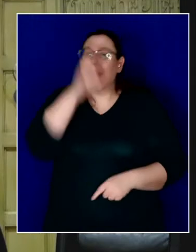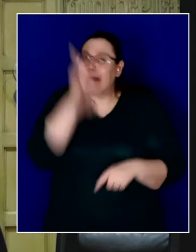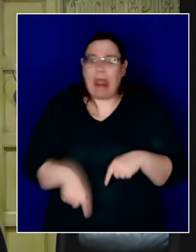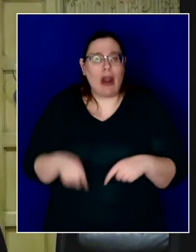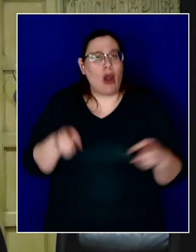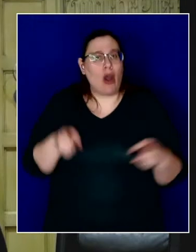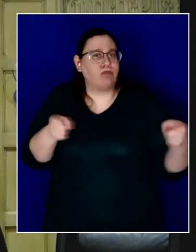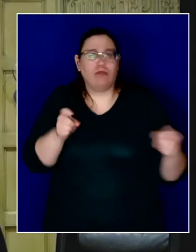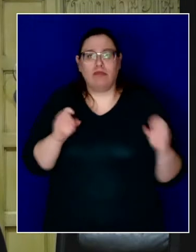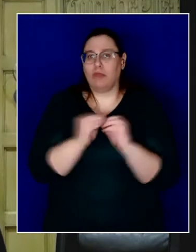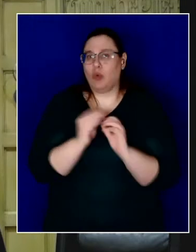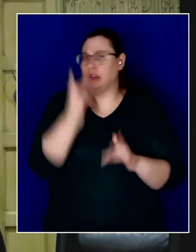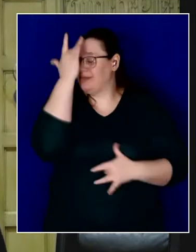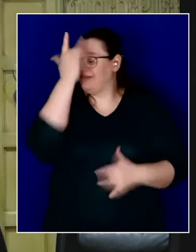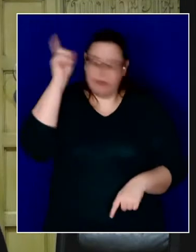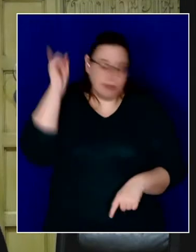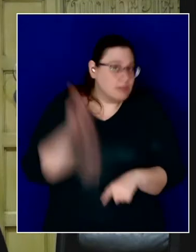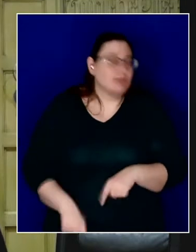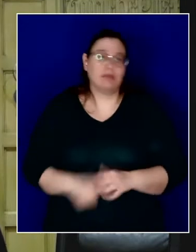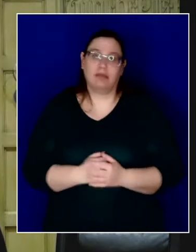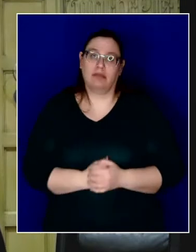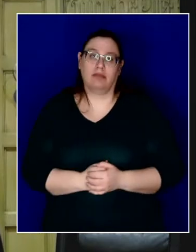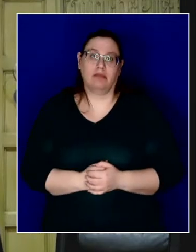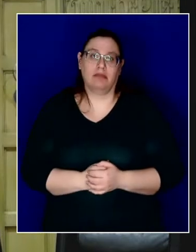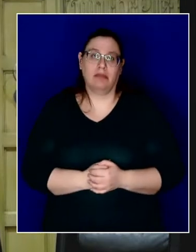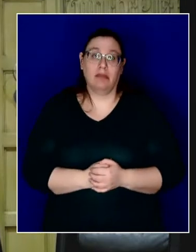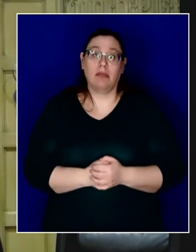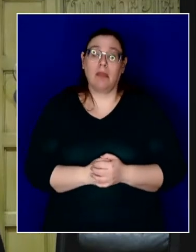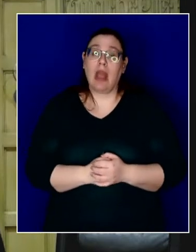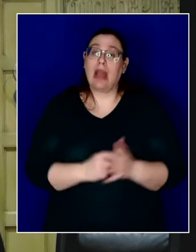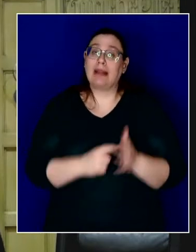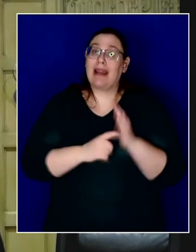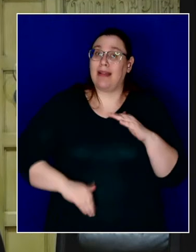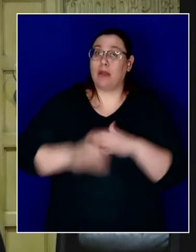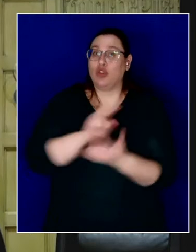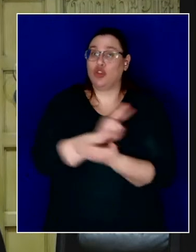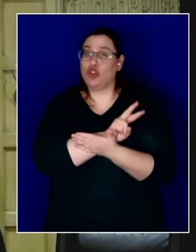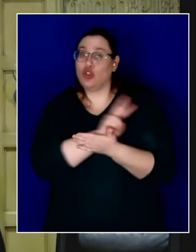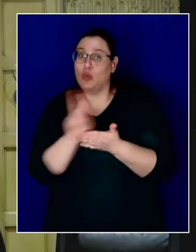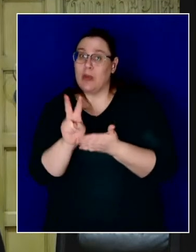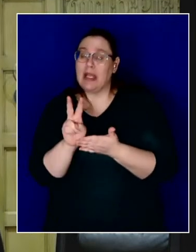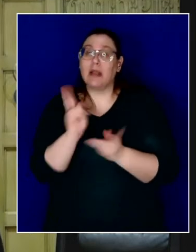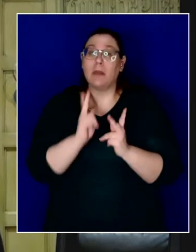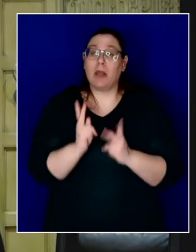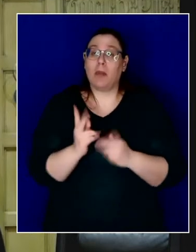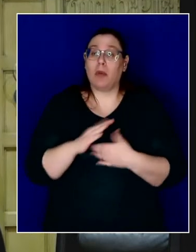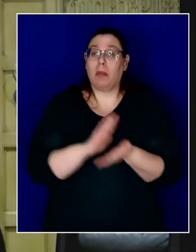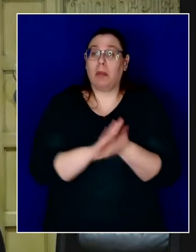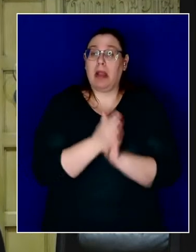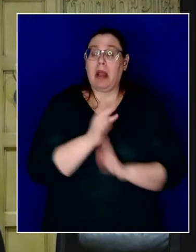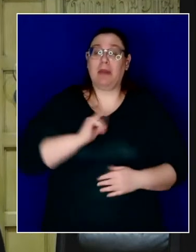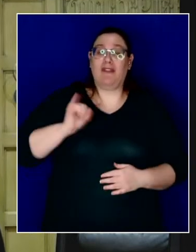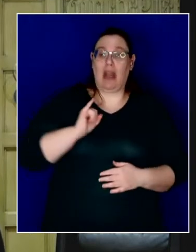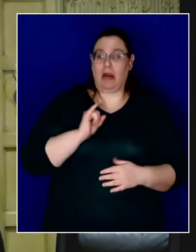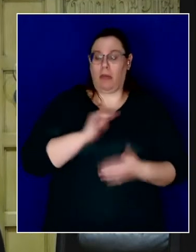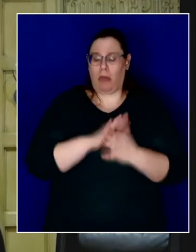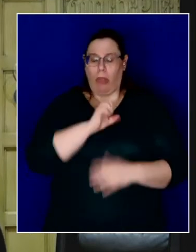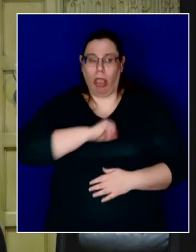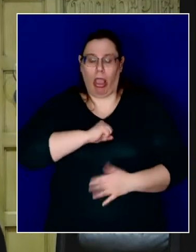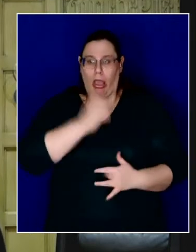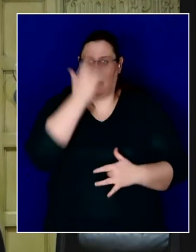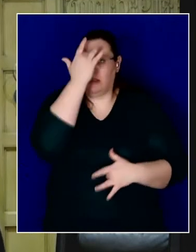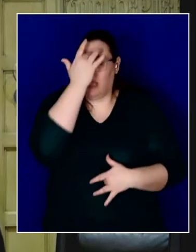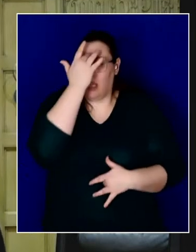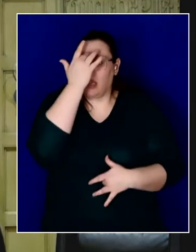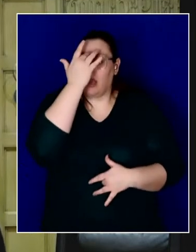result of our new year. As it takes up to two weeks for infections to make people sick and a while longer for sickness to find people